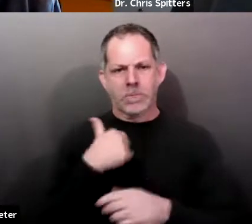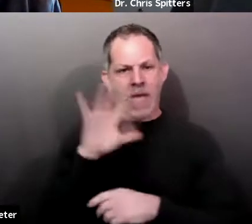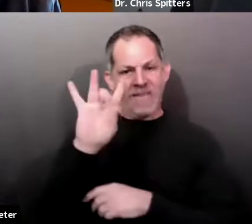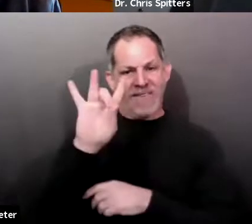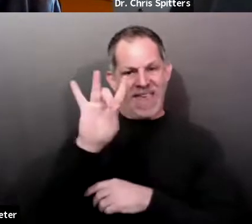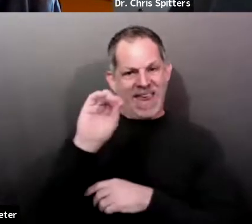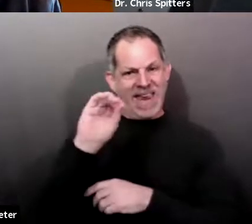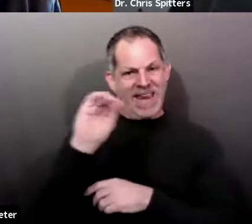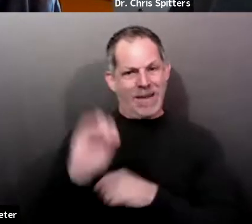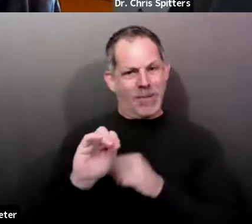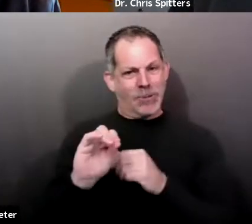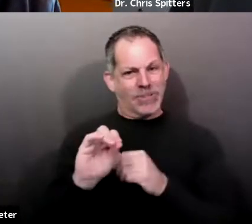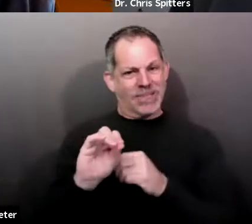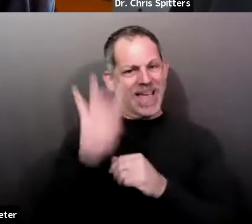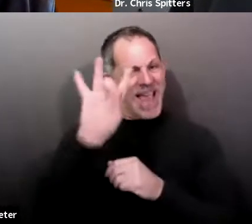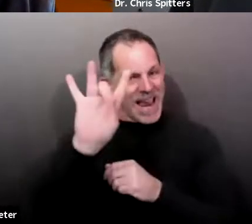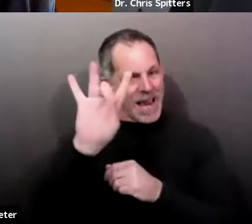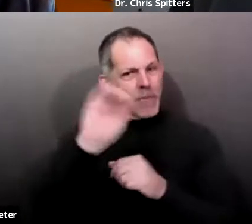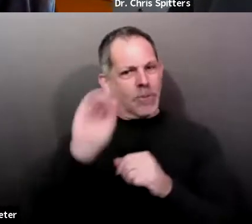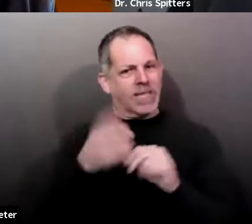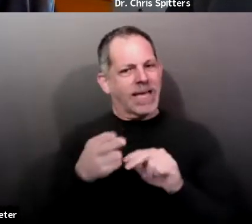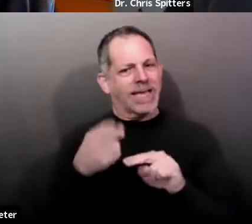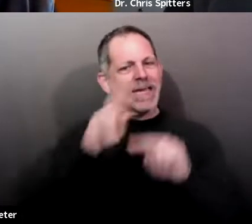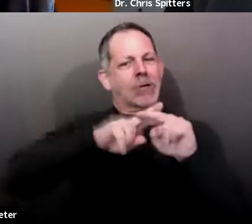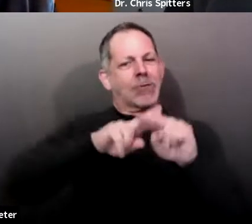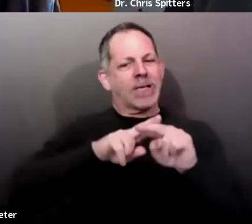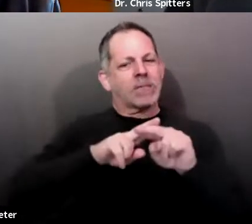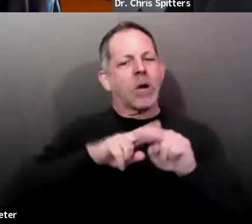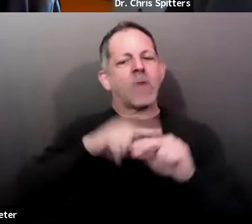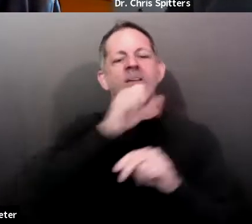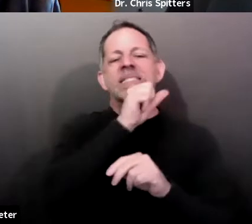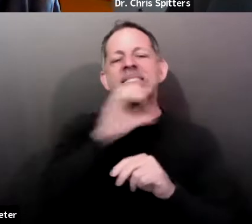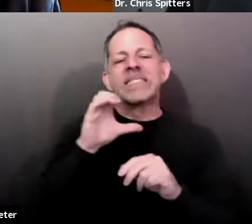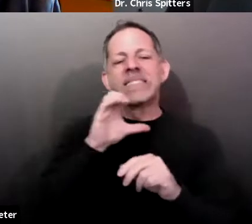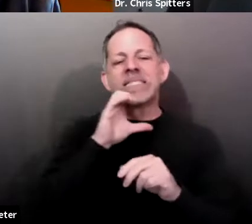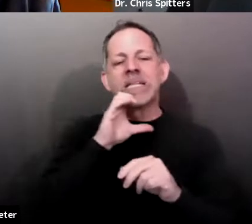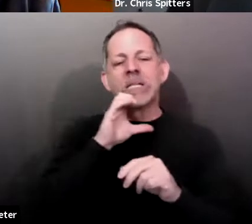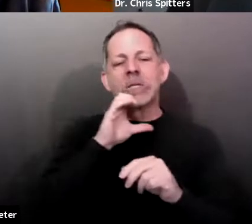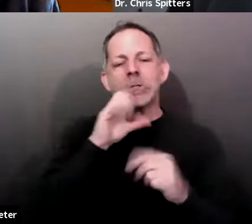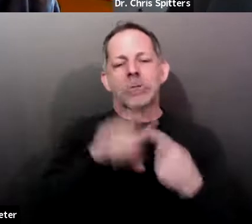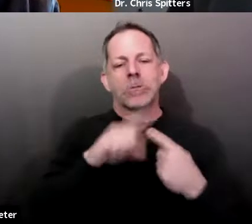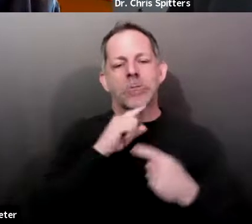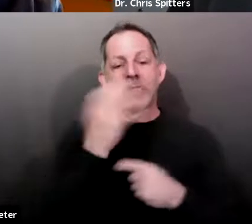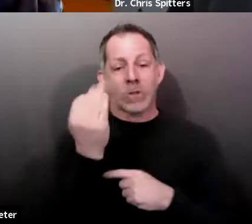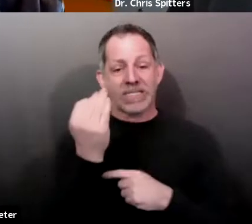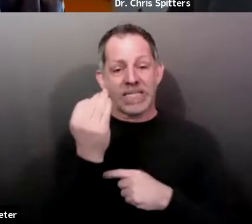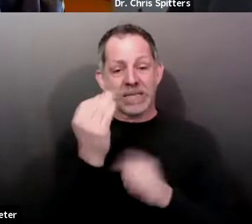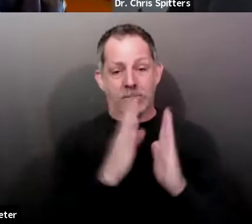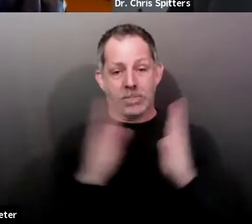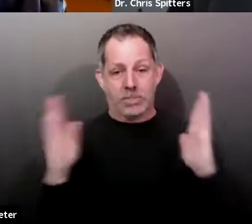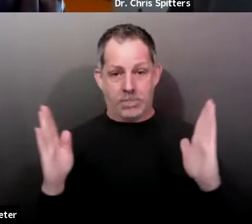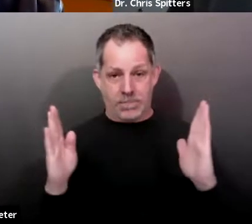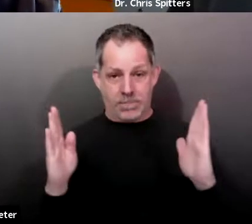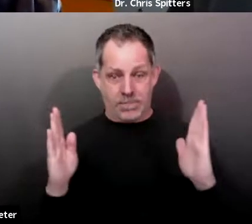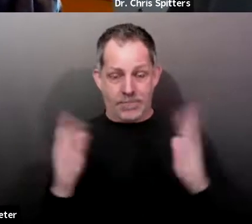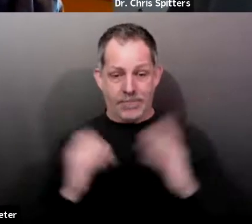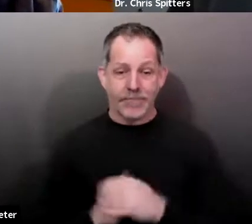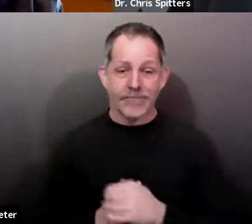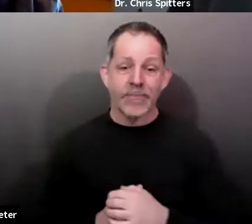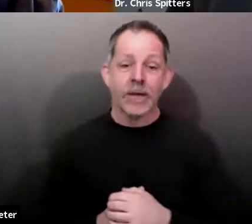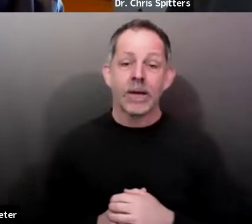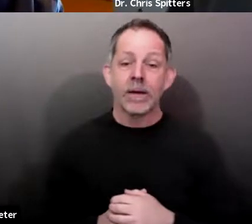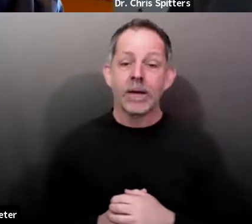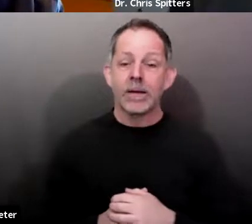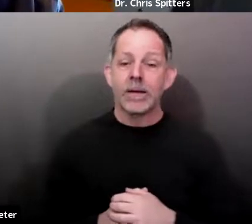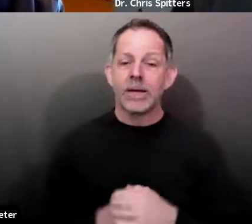children ages 0 to 14 years, the number of cases in child cares and schools are still relatively low, with only